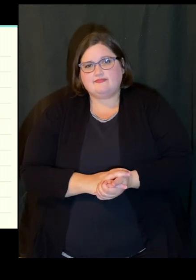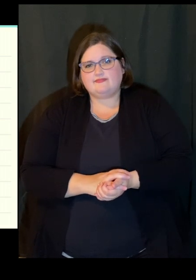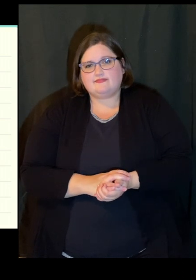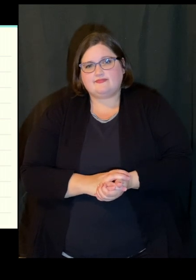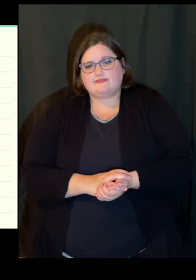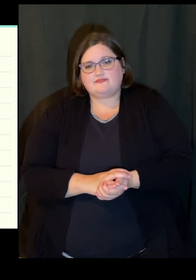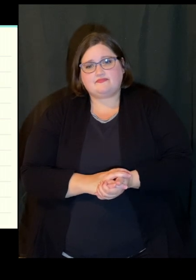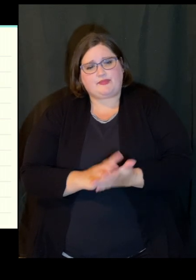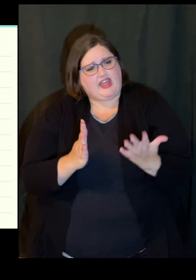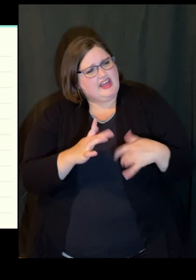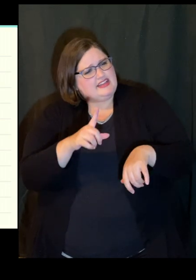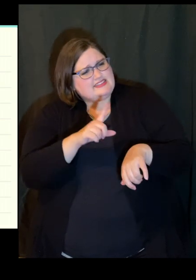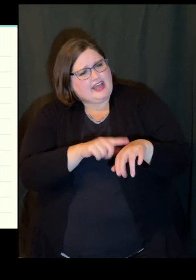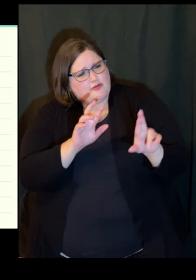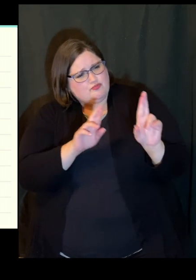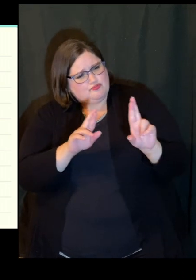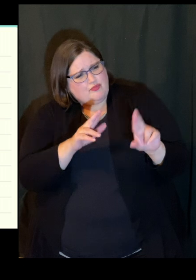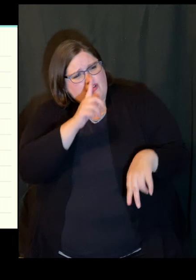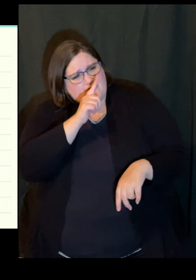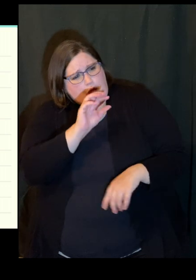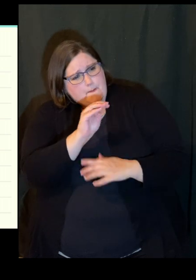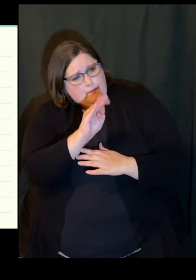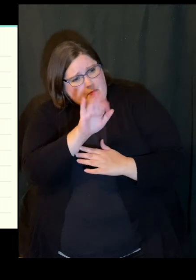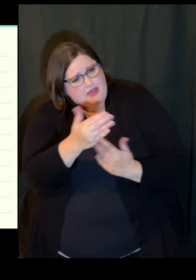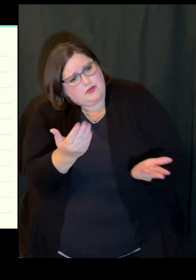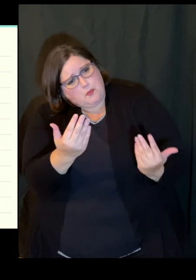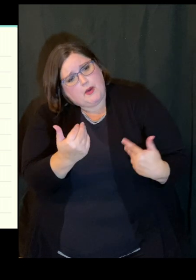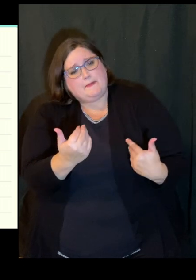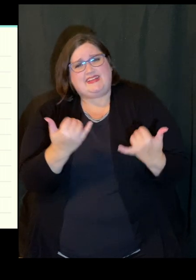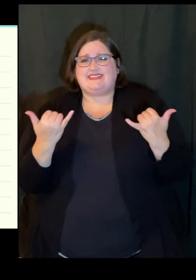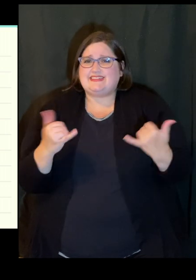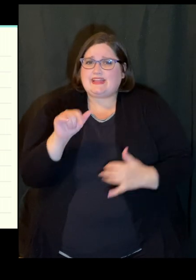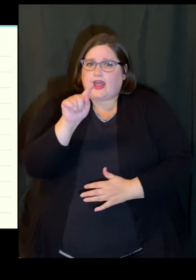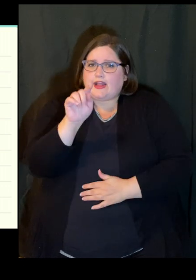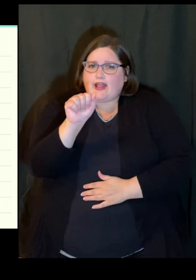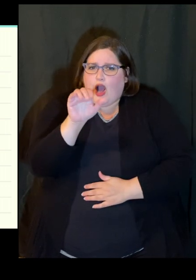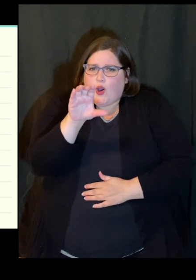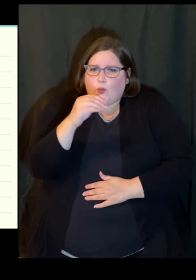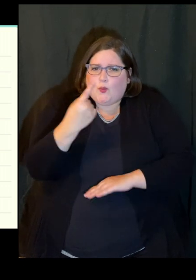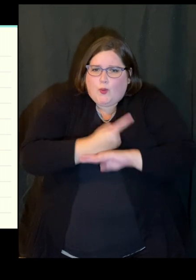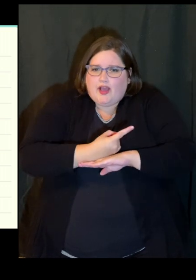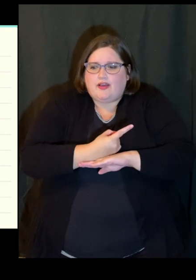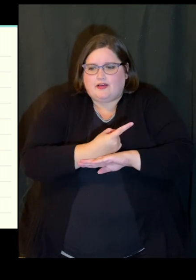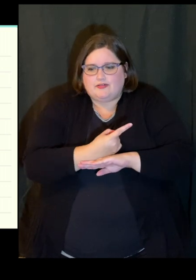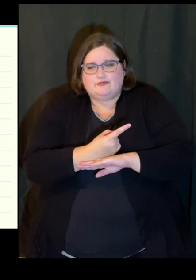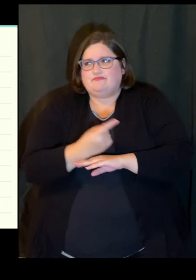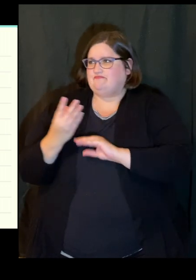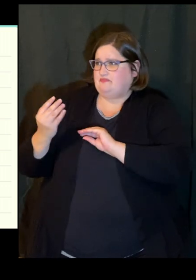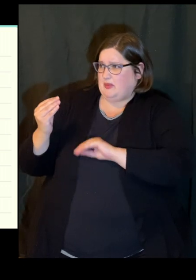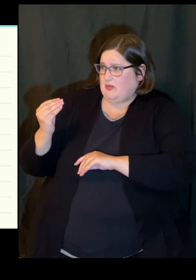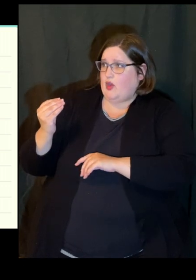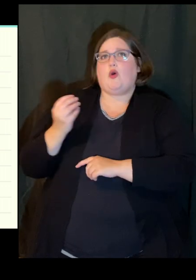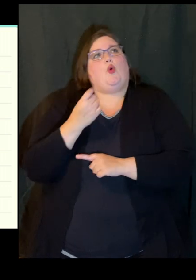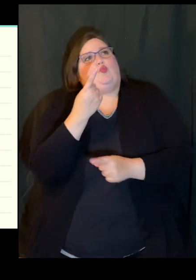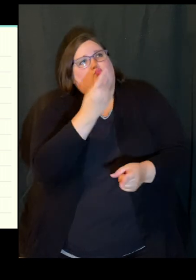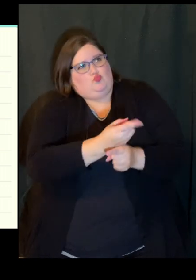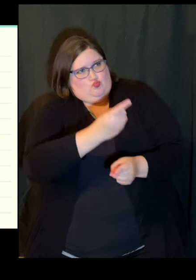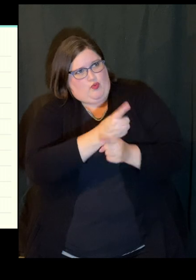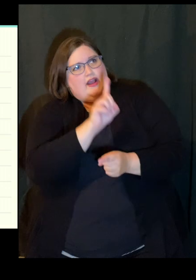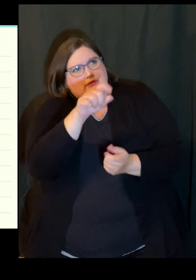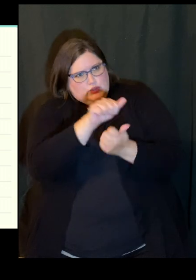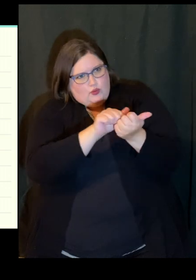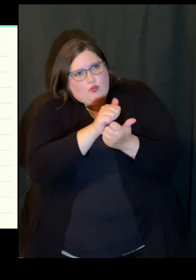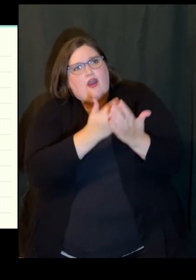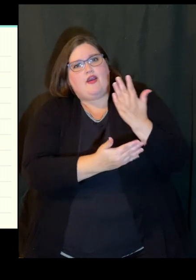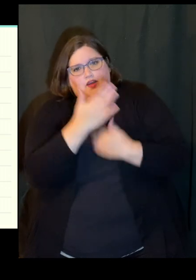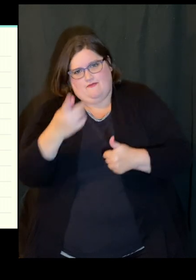Time to go to lunch, Moby. Let's go. It's taco day. Oh, right. I have to wash